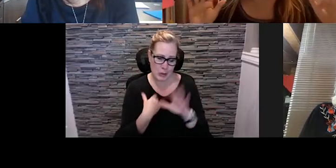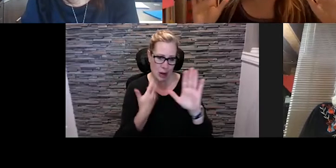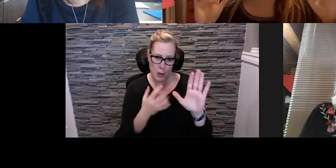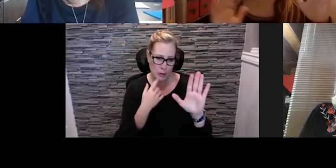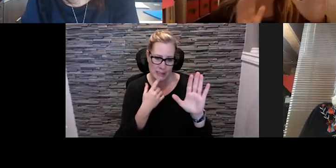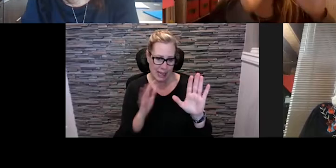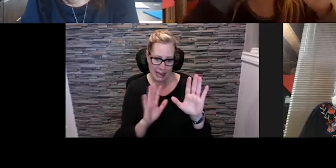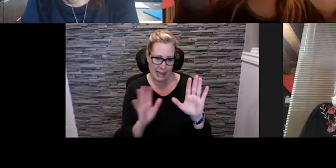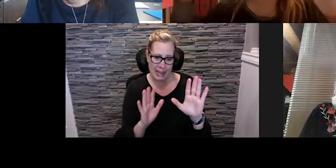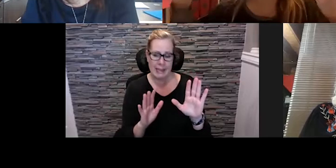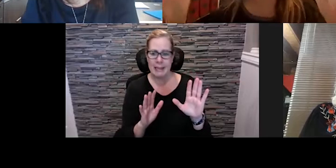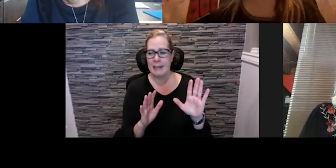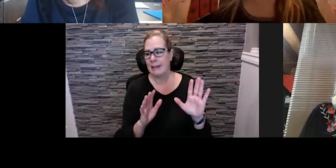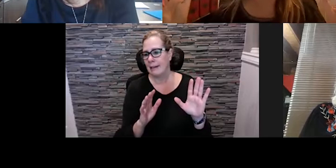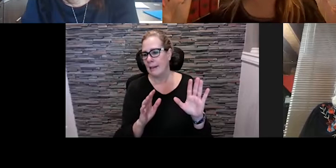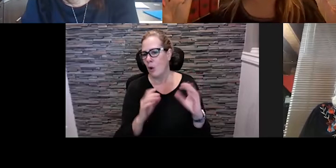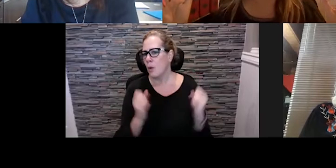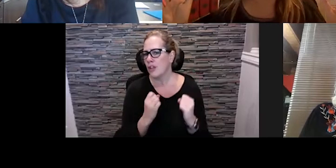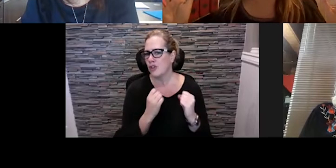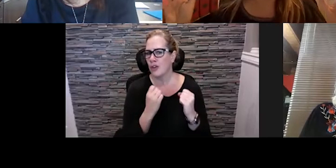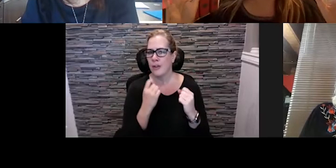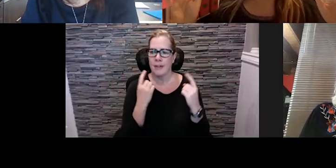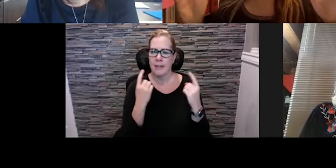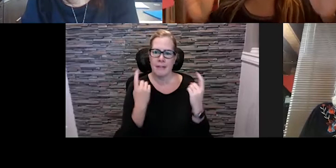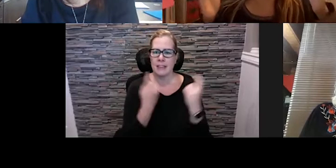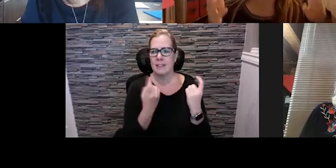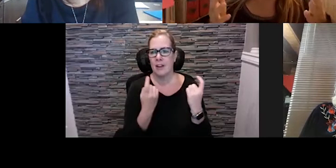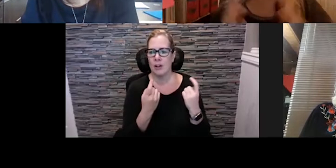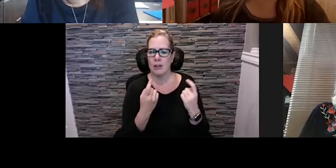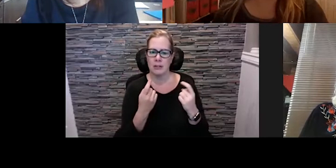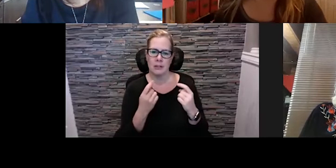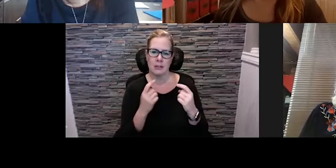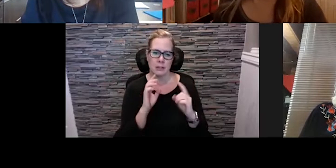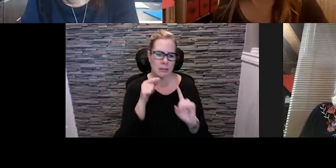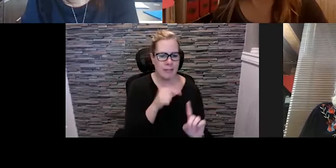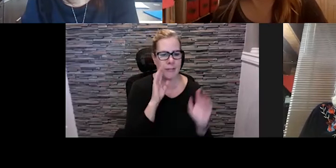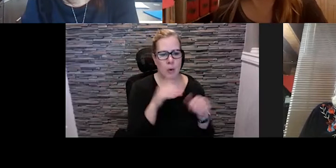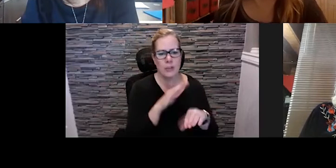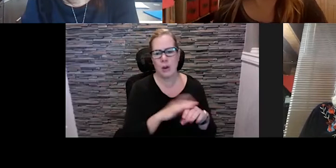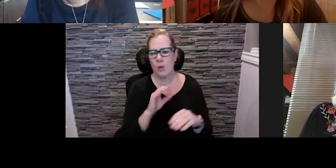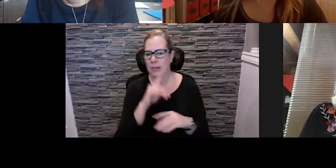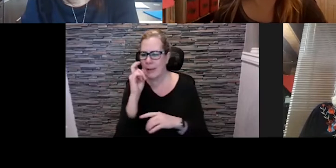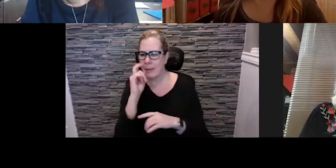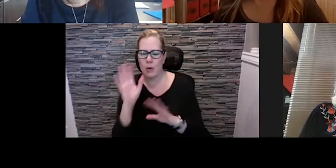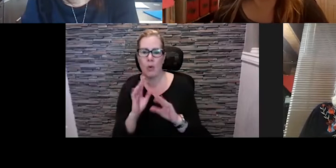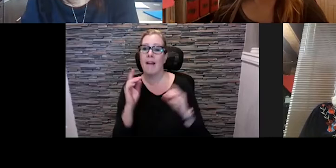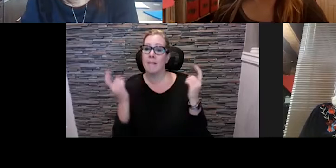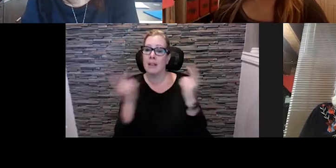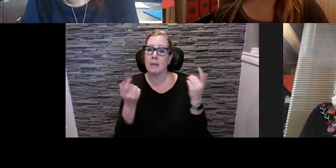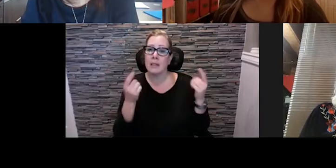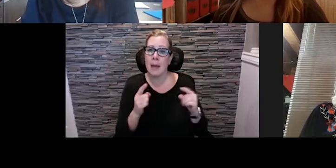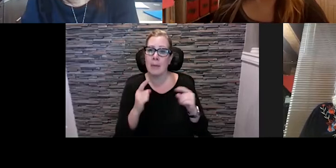at all that there are festivals that take place year round. But just having that conversation with Jen,